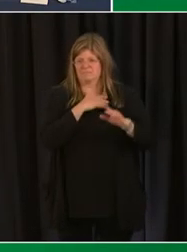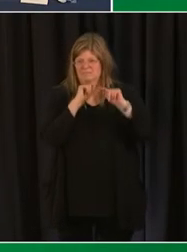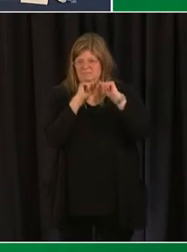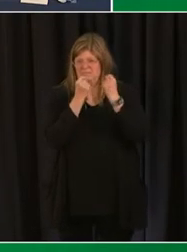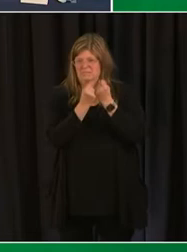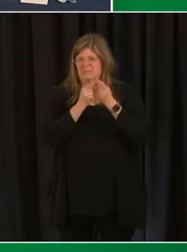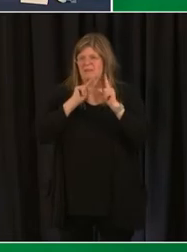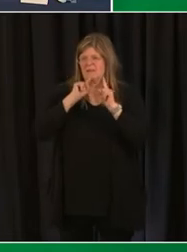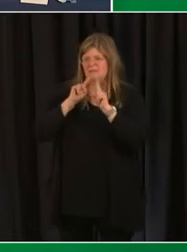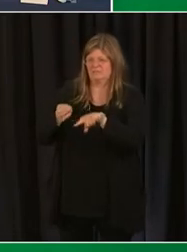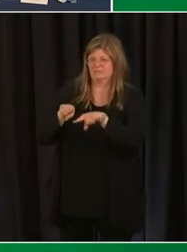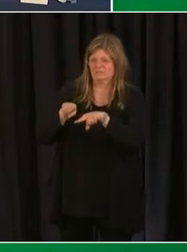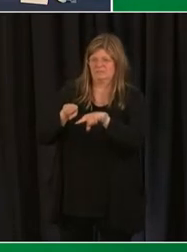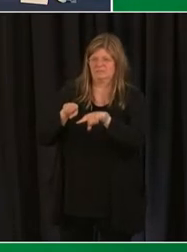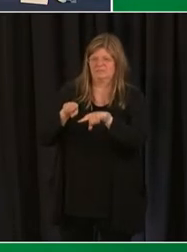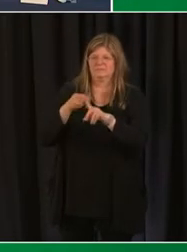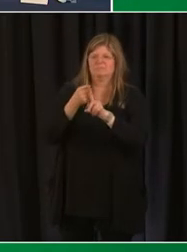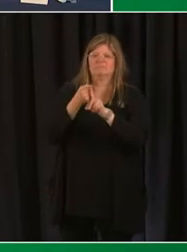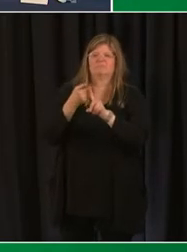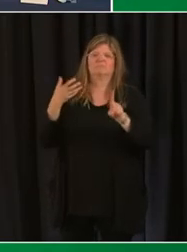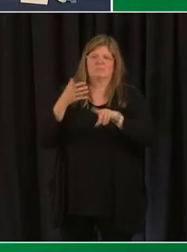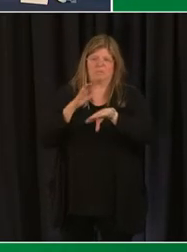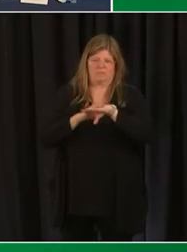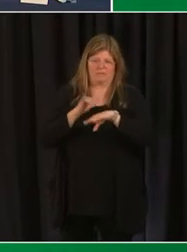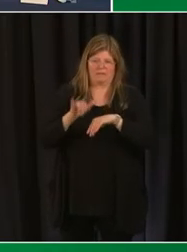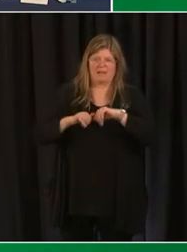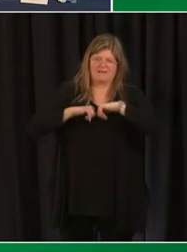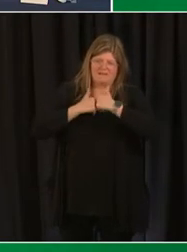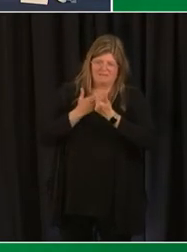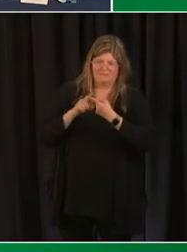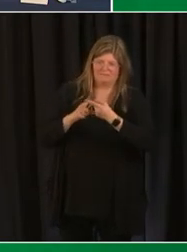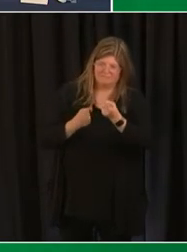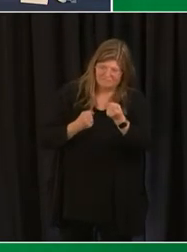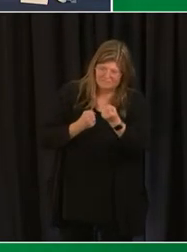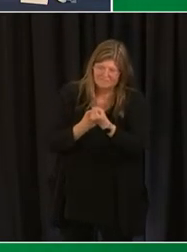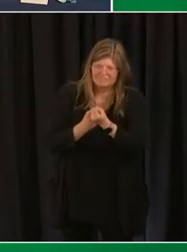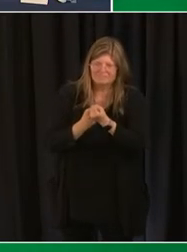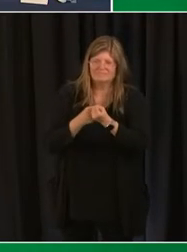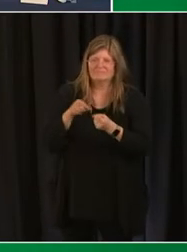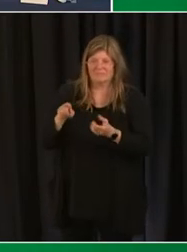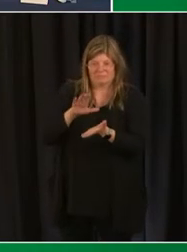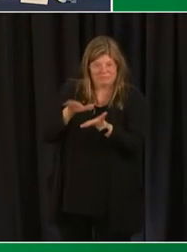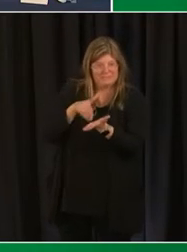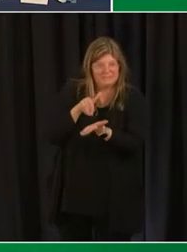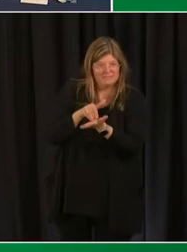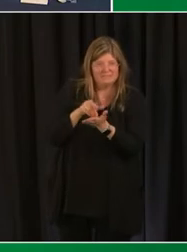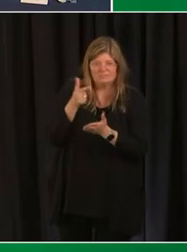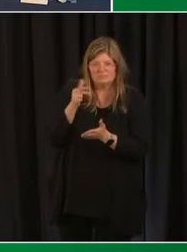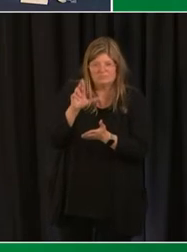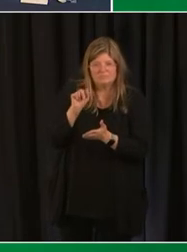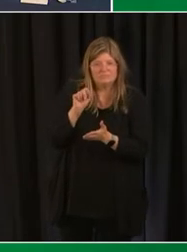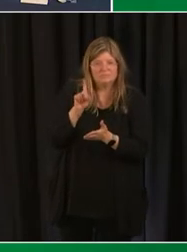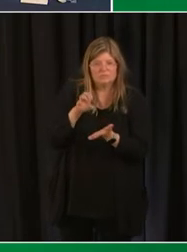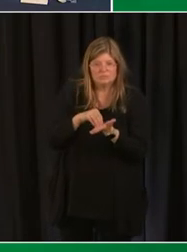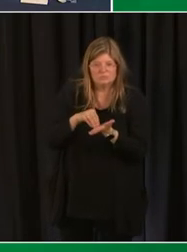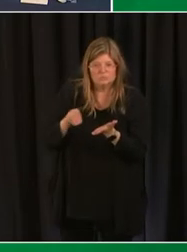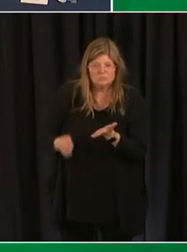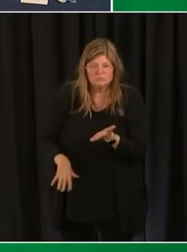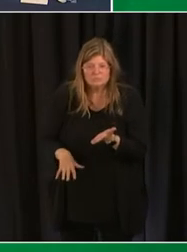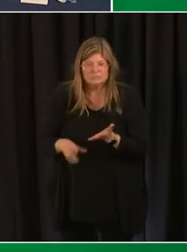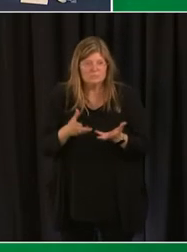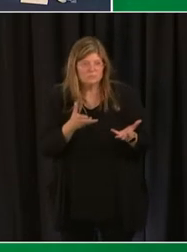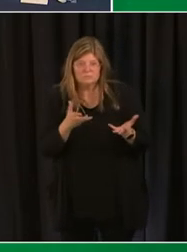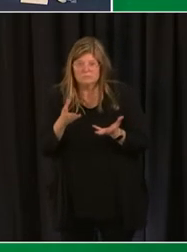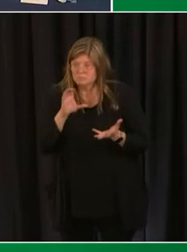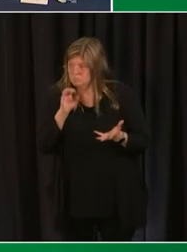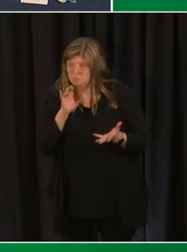who can provide more context about how to support students at home particularly our middle grade students sure i can take